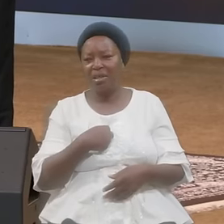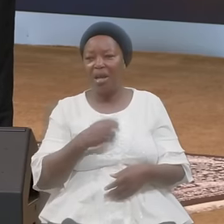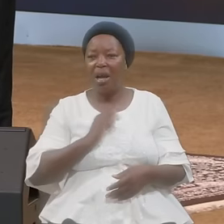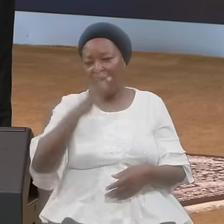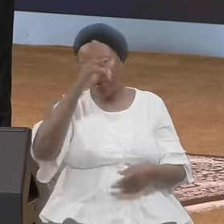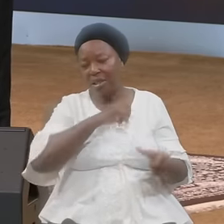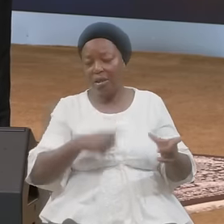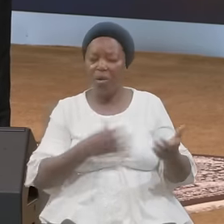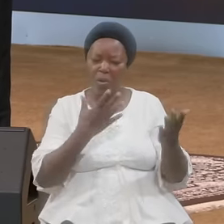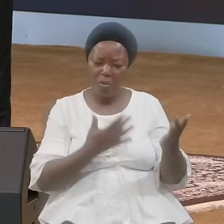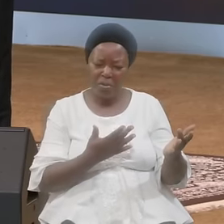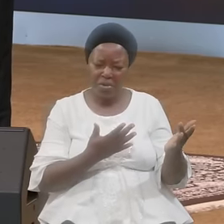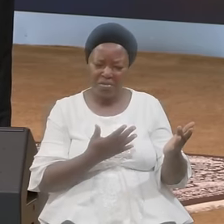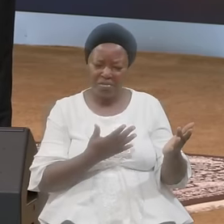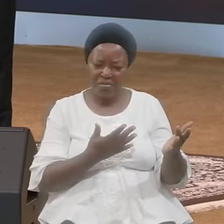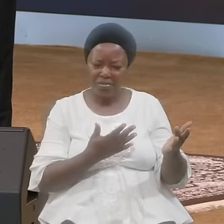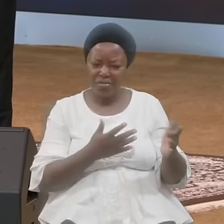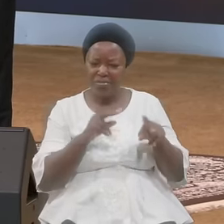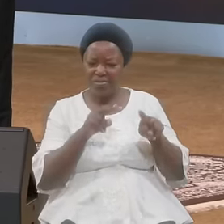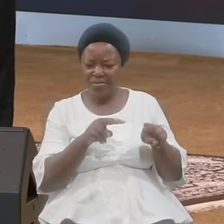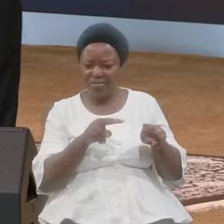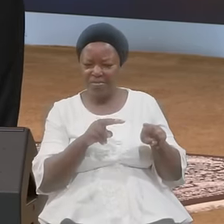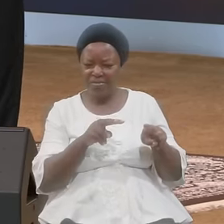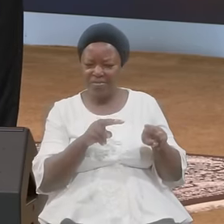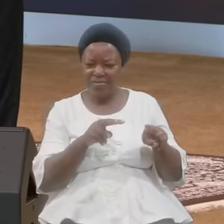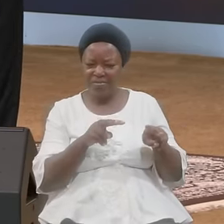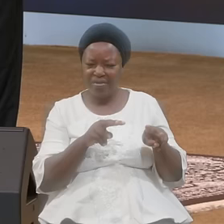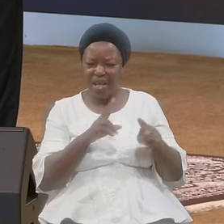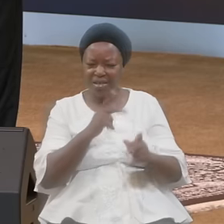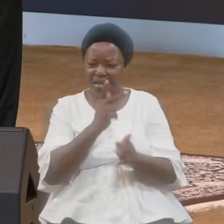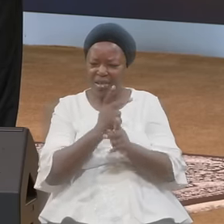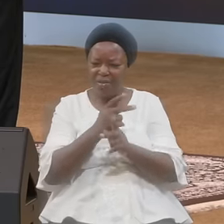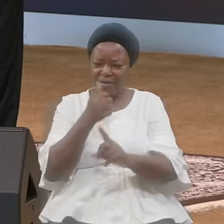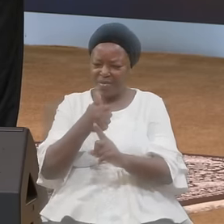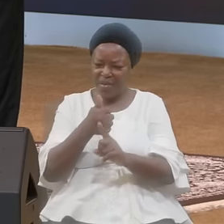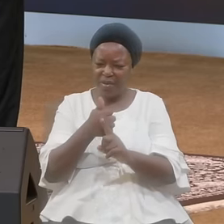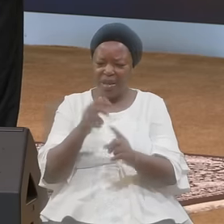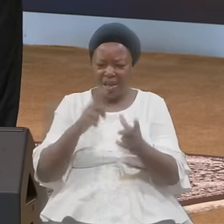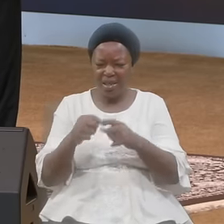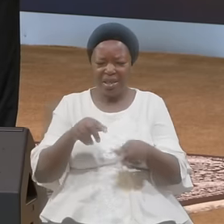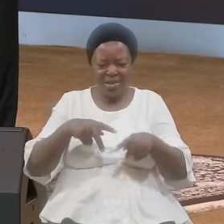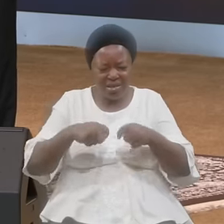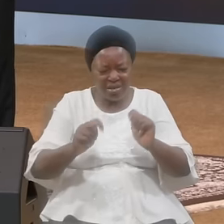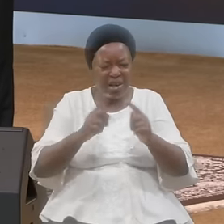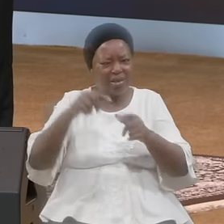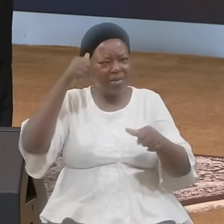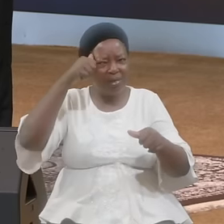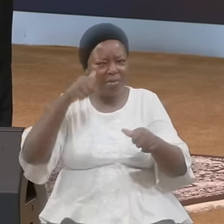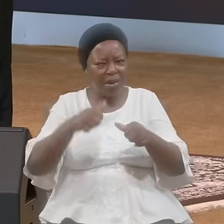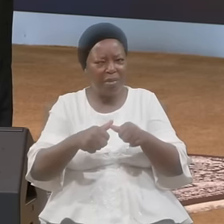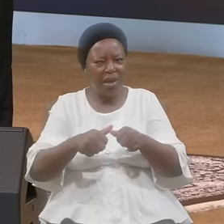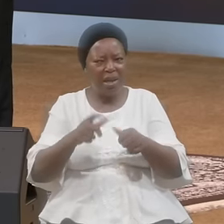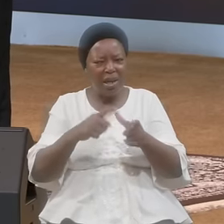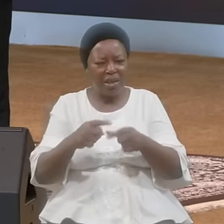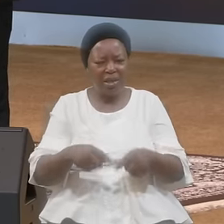I Restrain Myself I Try To Remember And I Also Try To